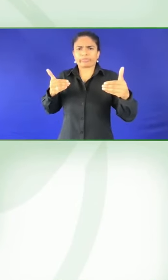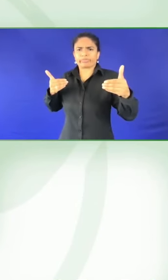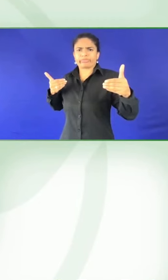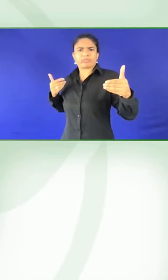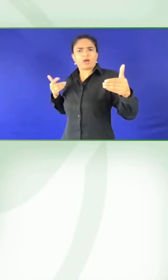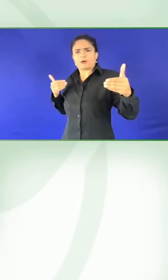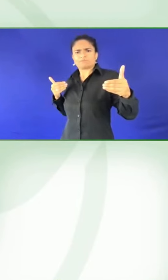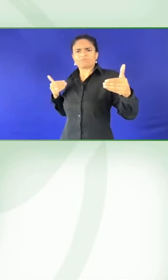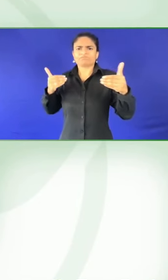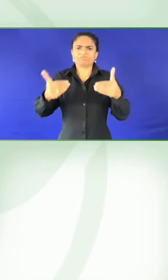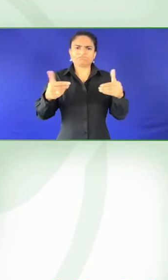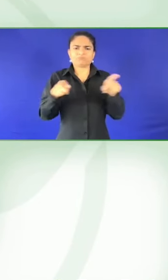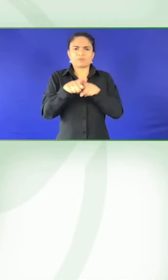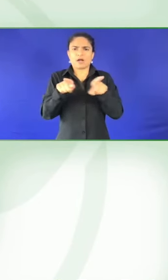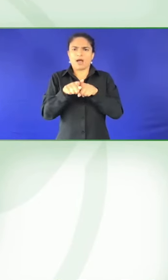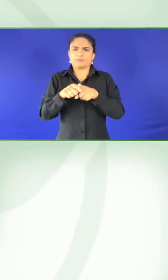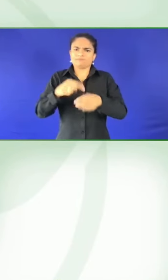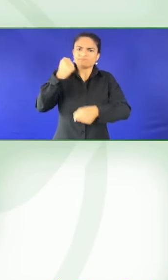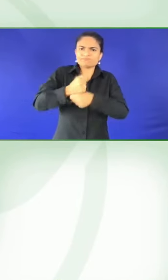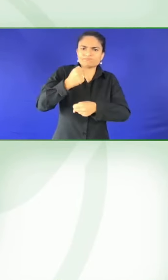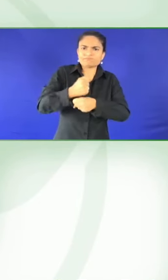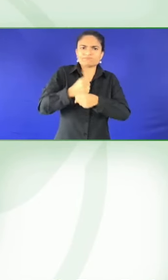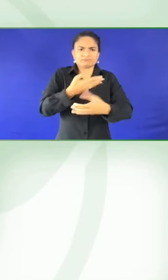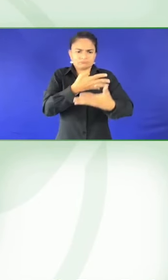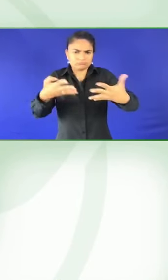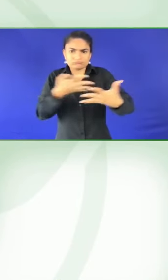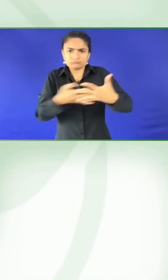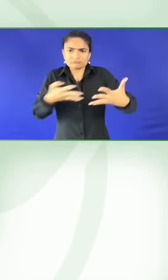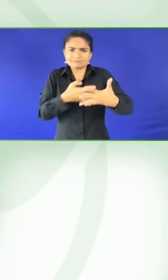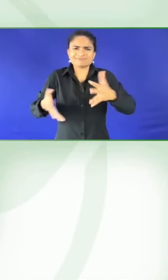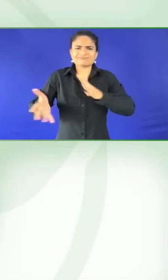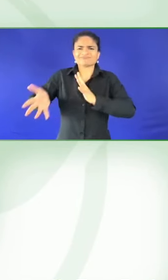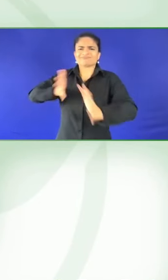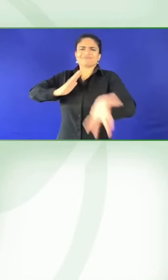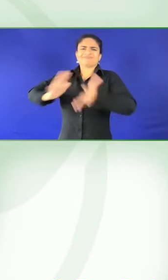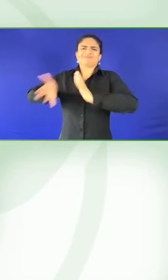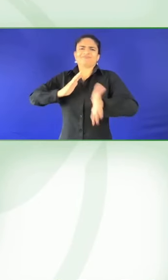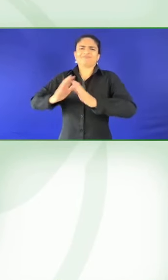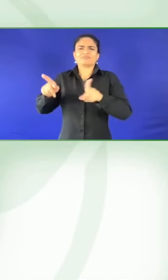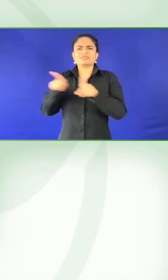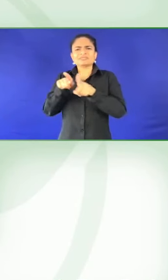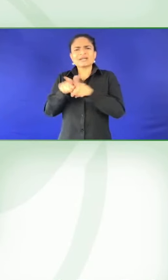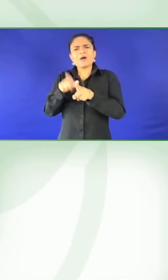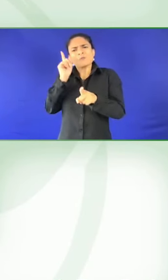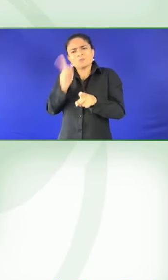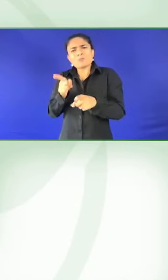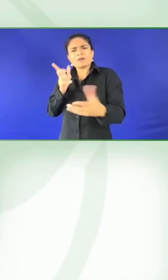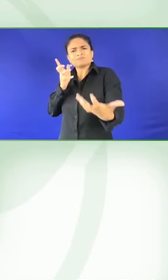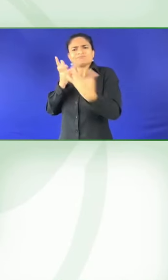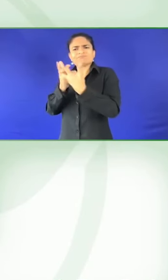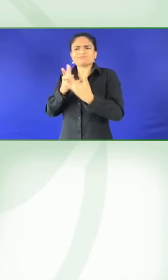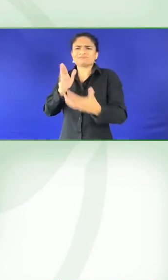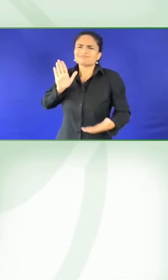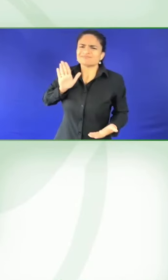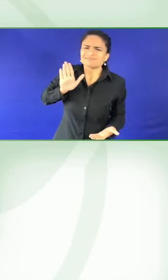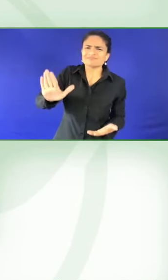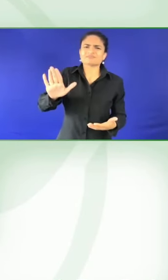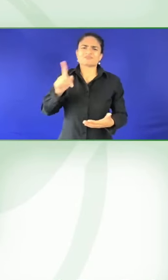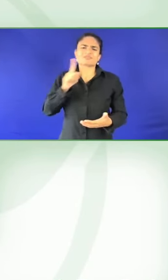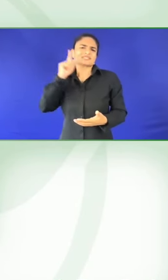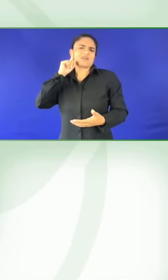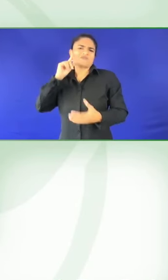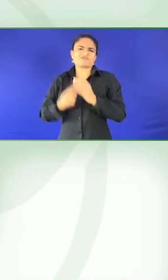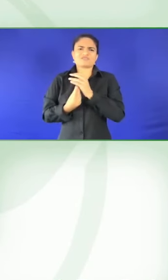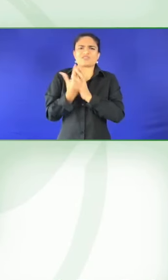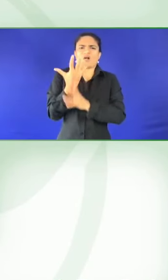before I started to work for Microsoft, I was I wasn't fully aware of the concept of deaf culture and was perhaps way